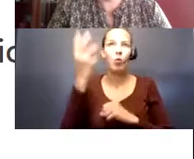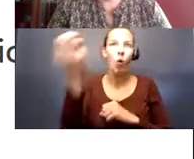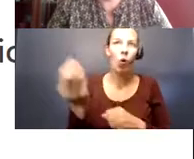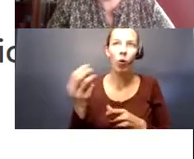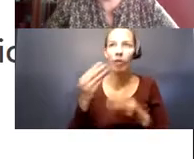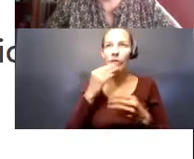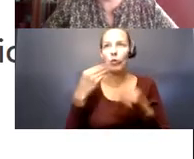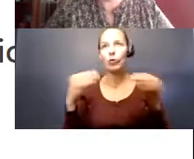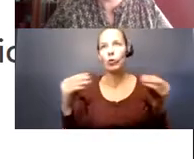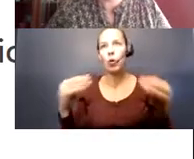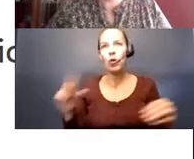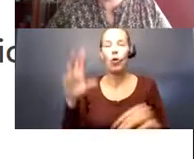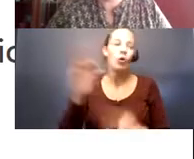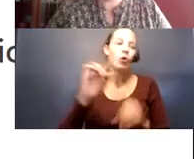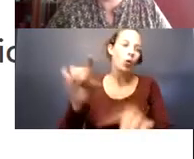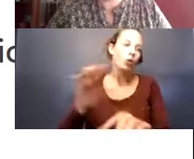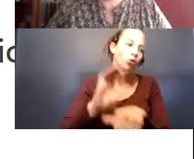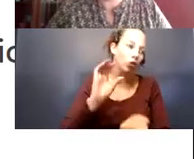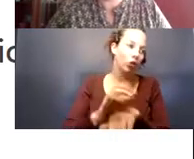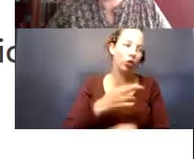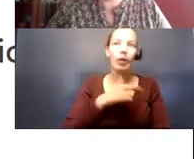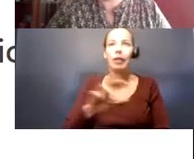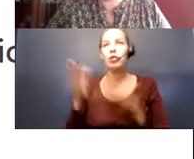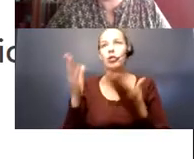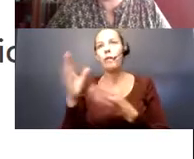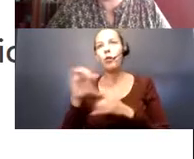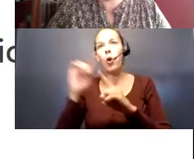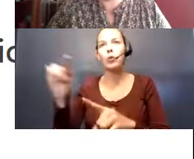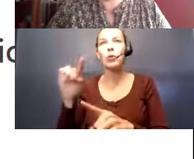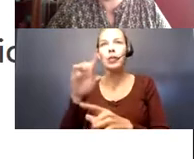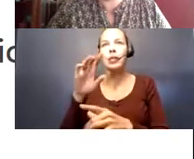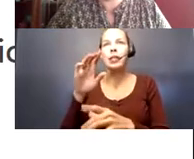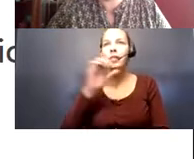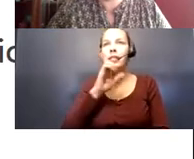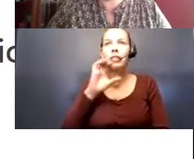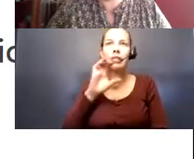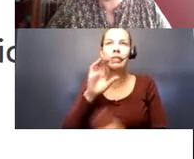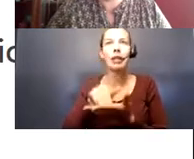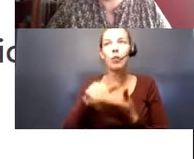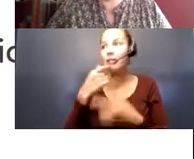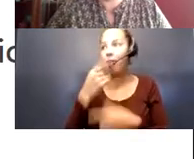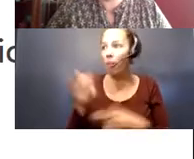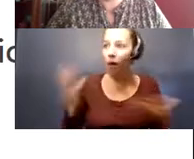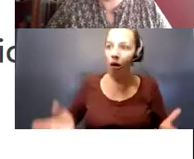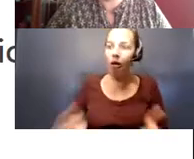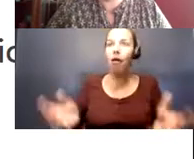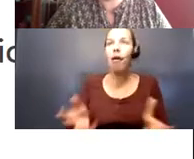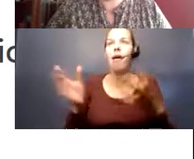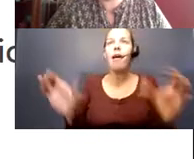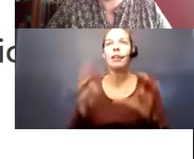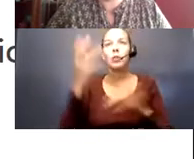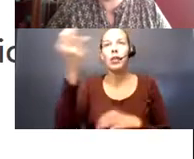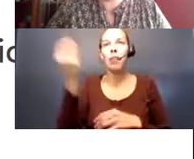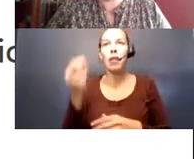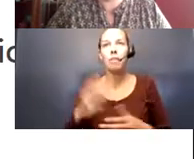store, to go to religious services, to go to a senior center, which is what we're telling them to do, to be active and get out there and be moving